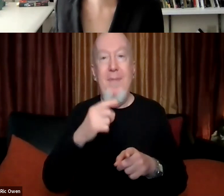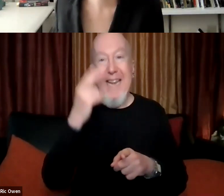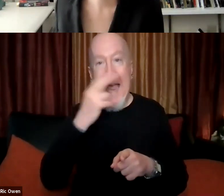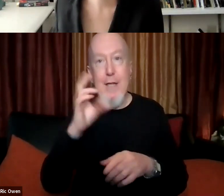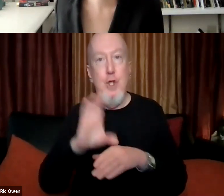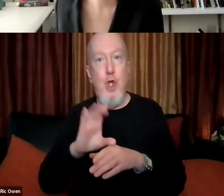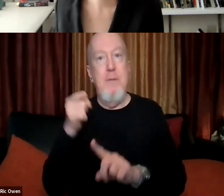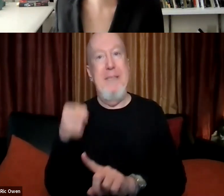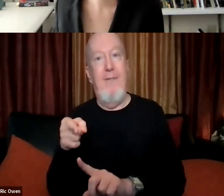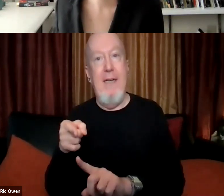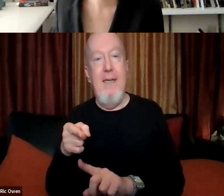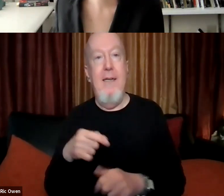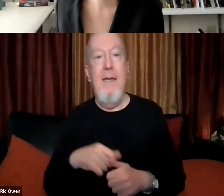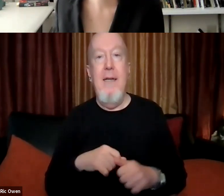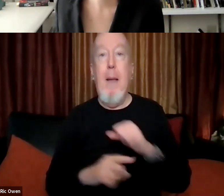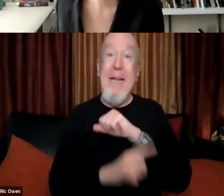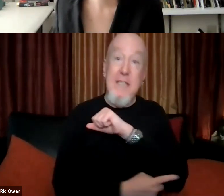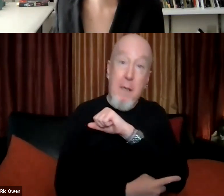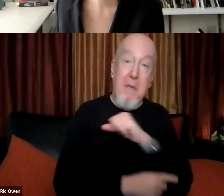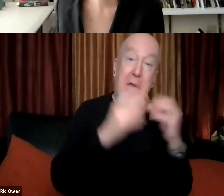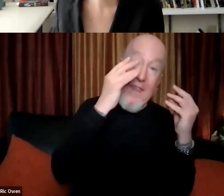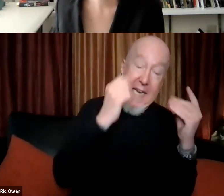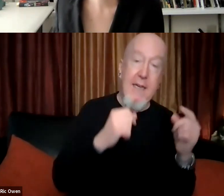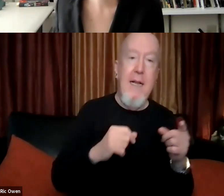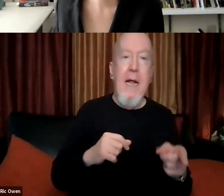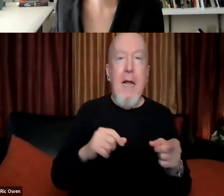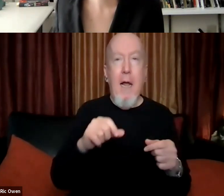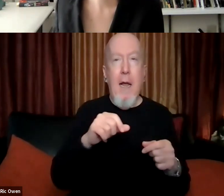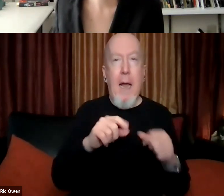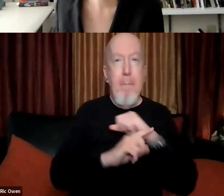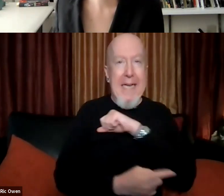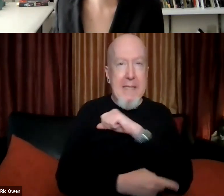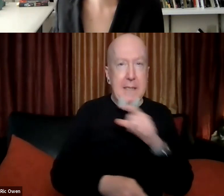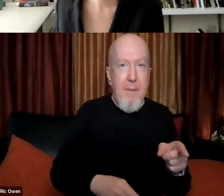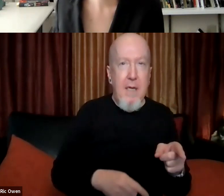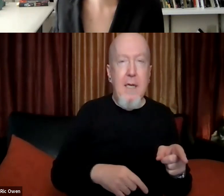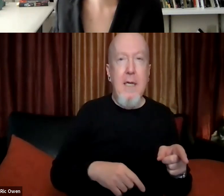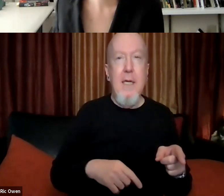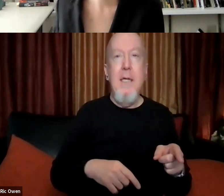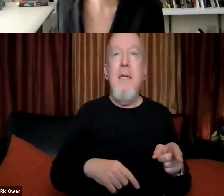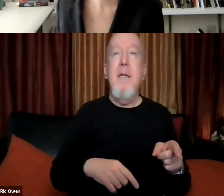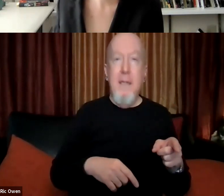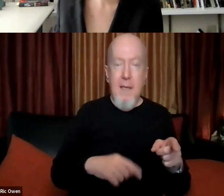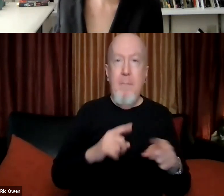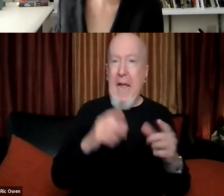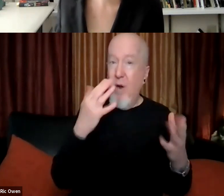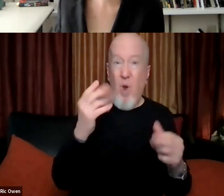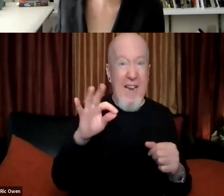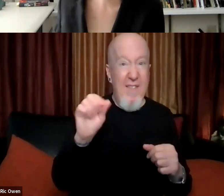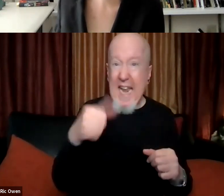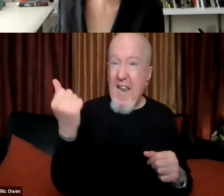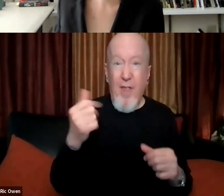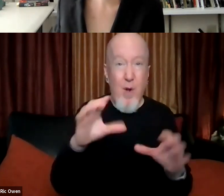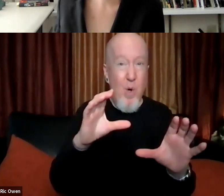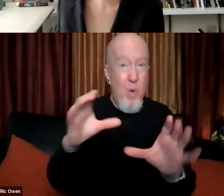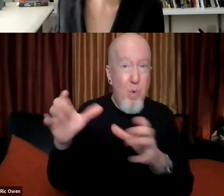Right. Um, and I don't know, other than the Episcopals, I don't know that there's any other denomination that's conversing or having any